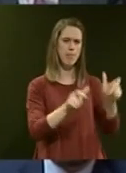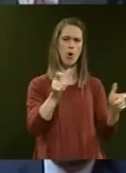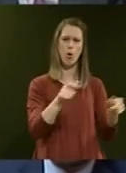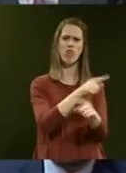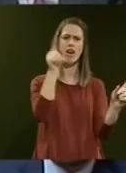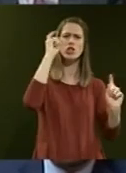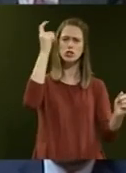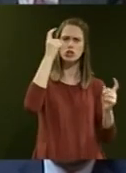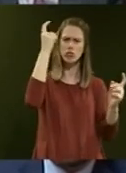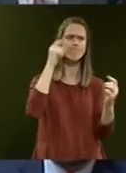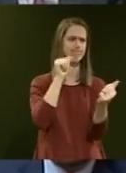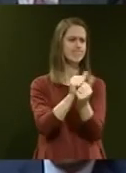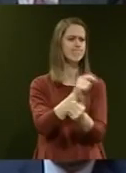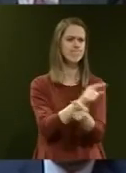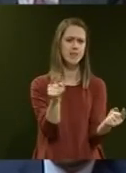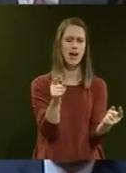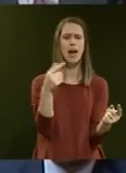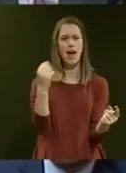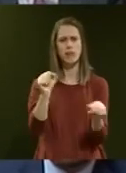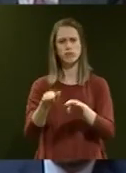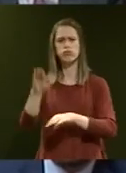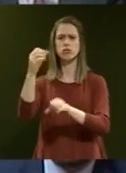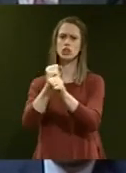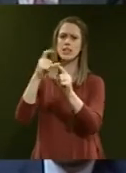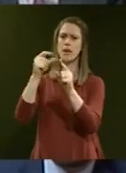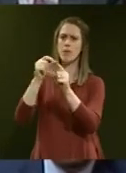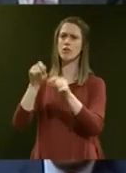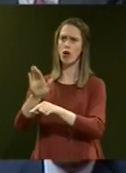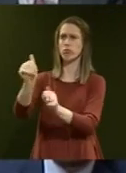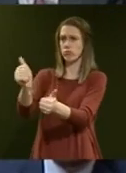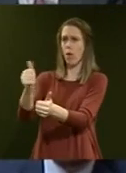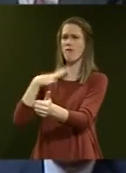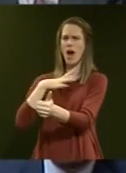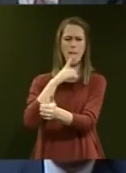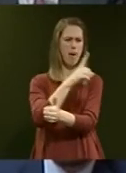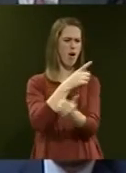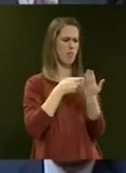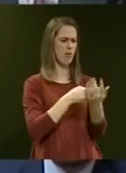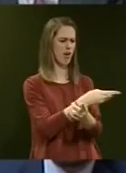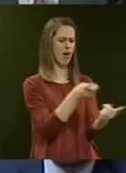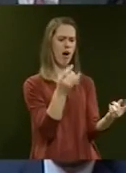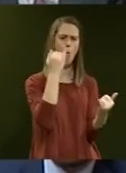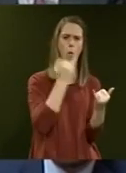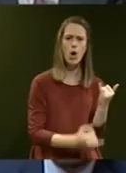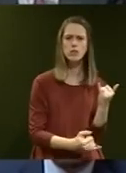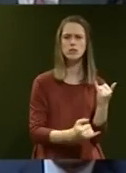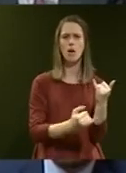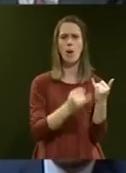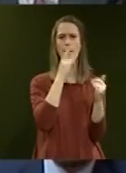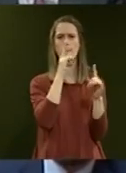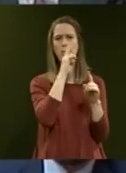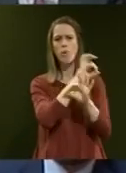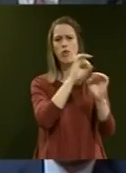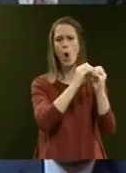concerned that despite enviable GDP growth, we found ourselves being reported as having the worst homelessness